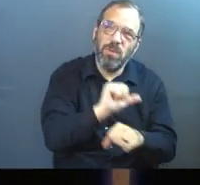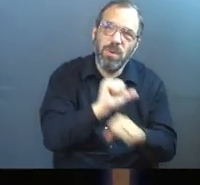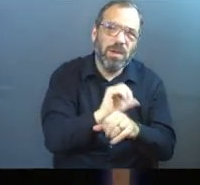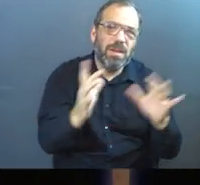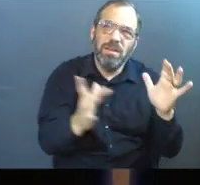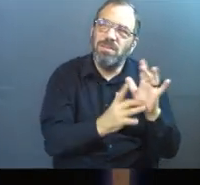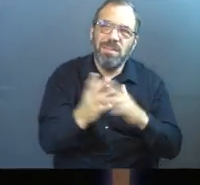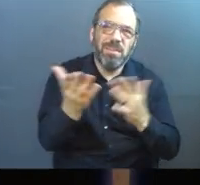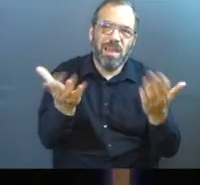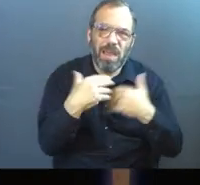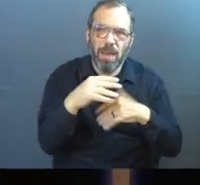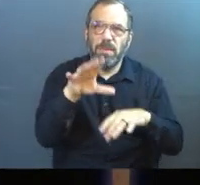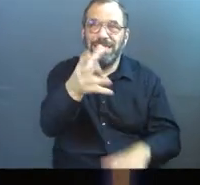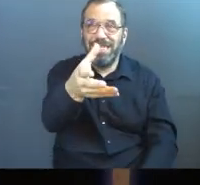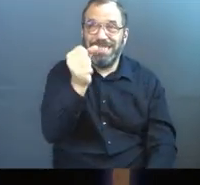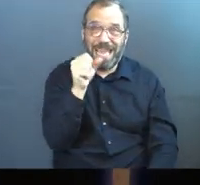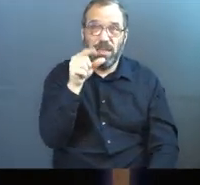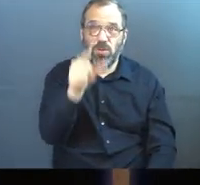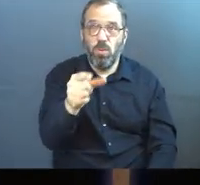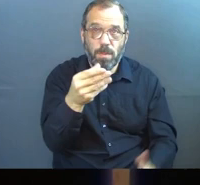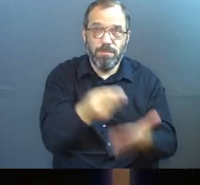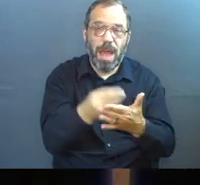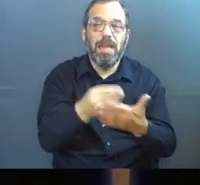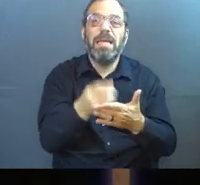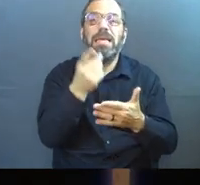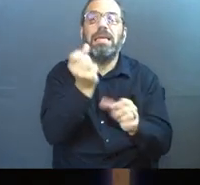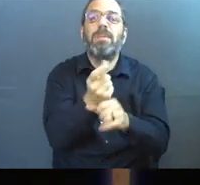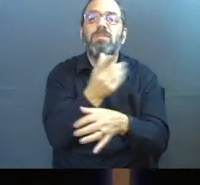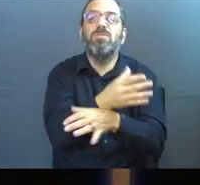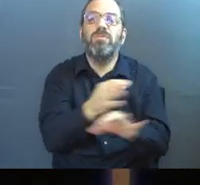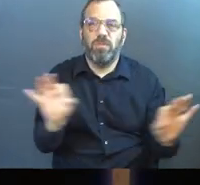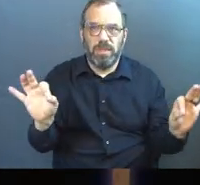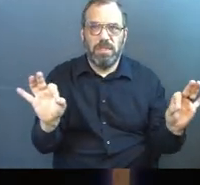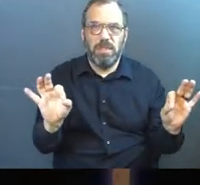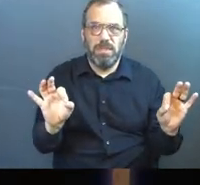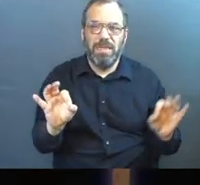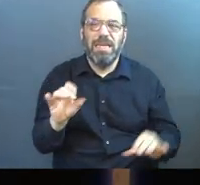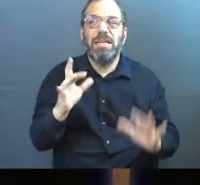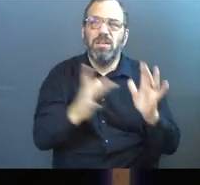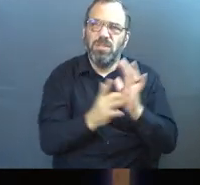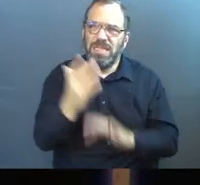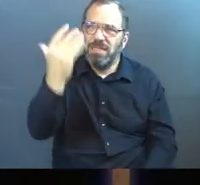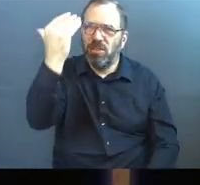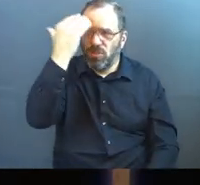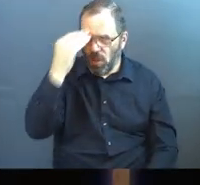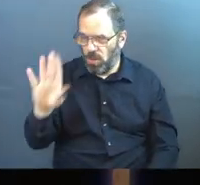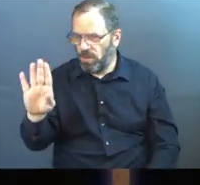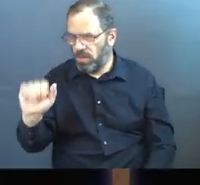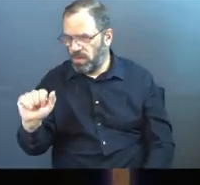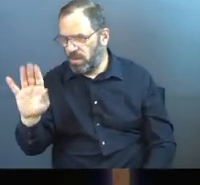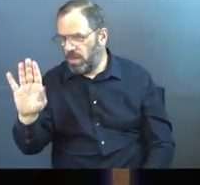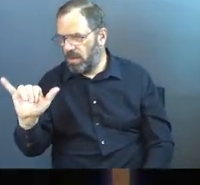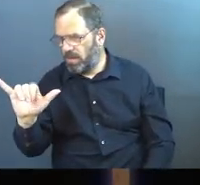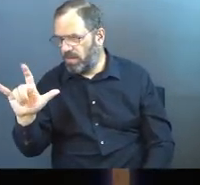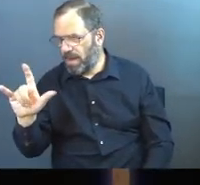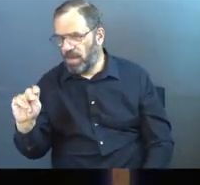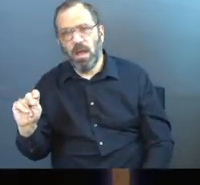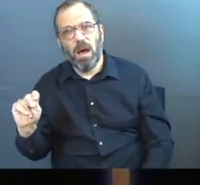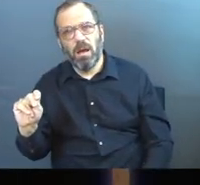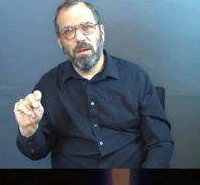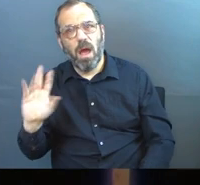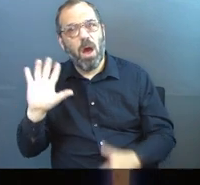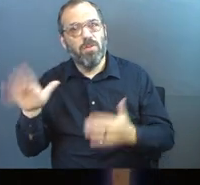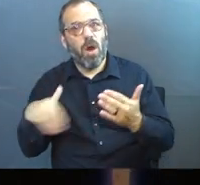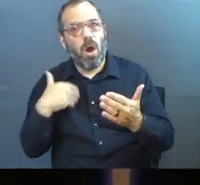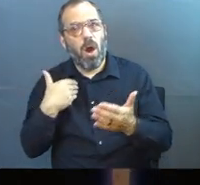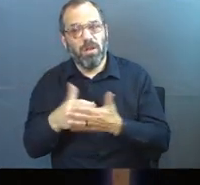Jesus didn't come today to take from you. He came to set you free. Cause he knows the truth of Babylon guys. He knows the truth that